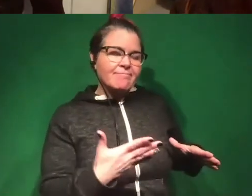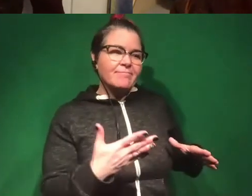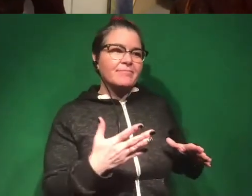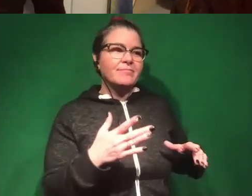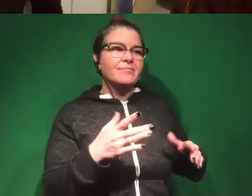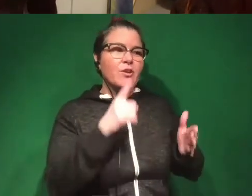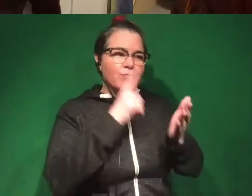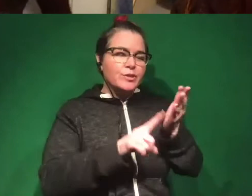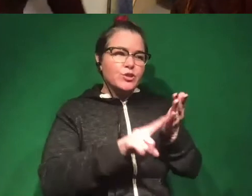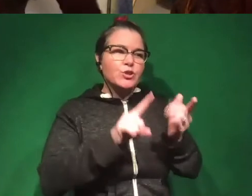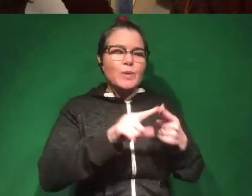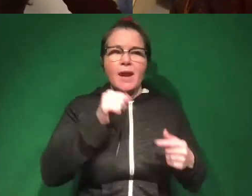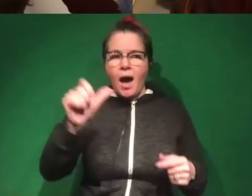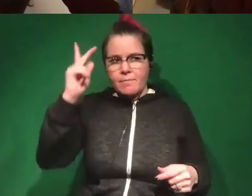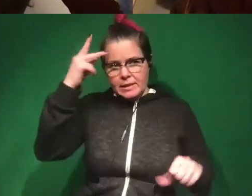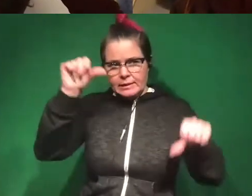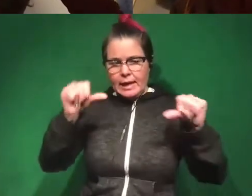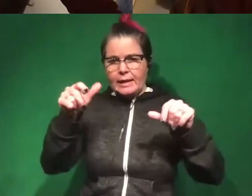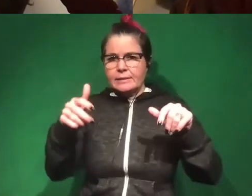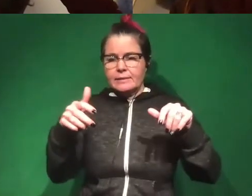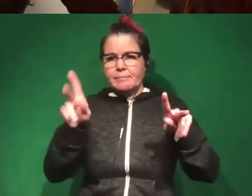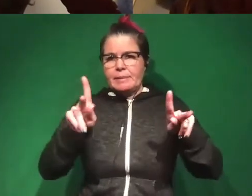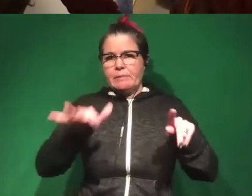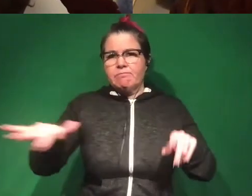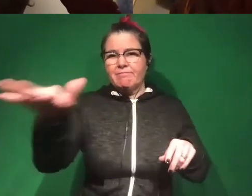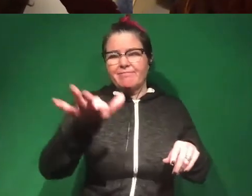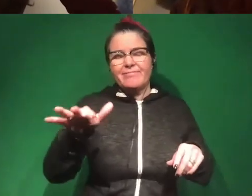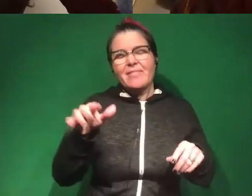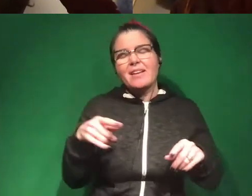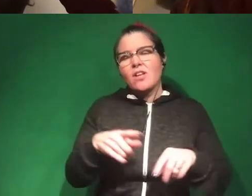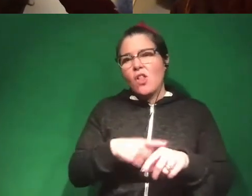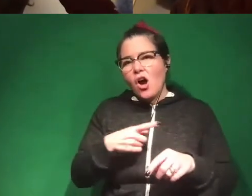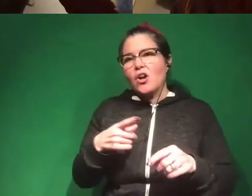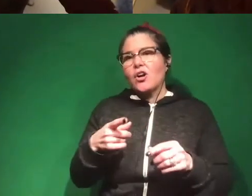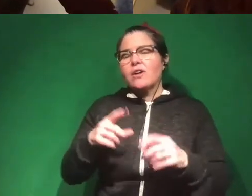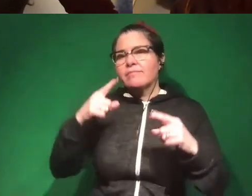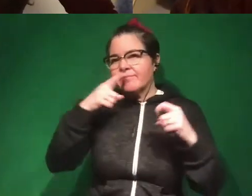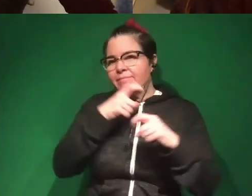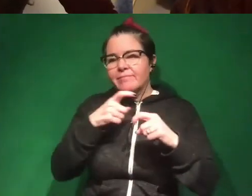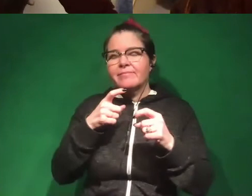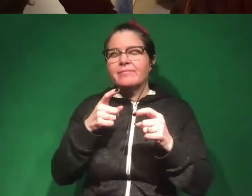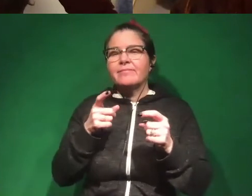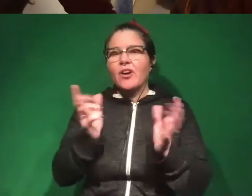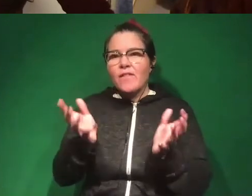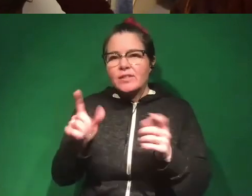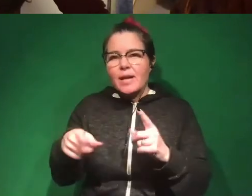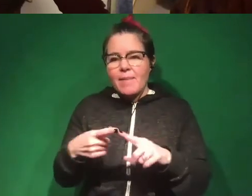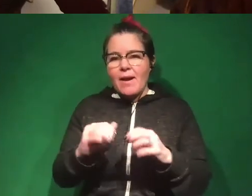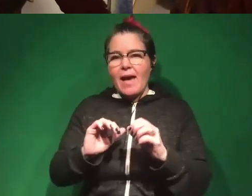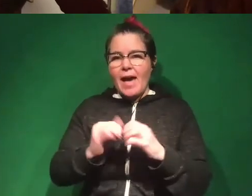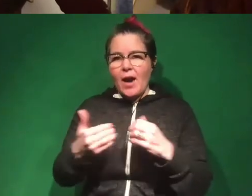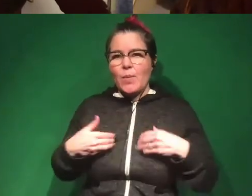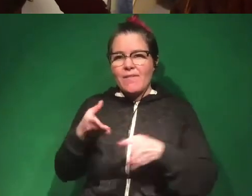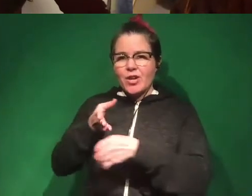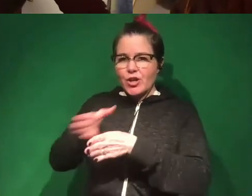-political science audiences. Uh-huh. Um, and that's a longer, complicated conversation about, you know, how you, how you have a career in